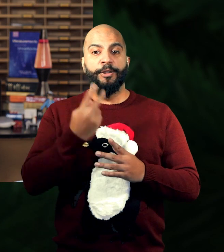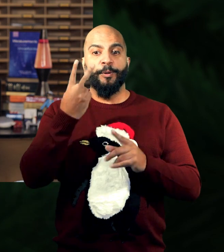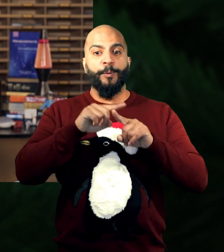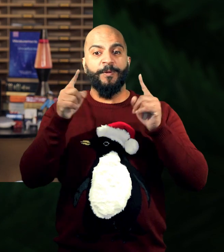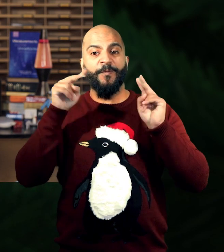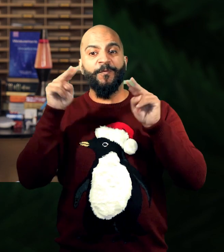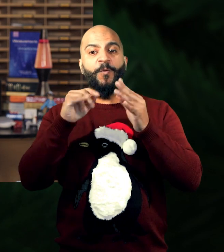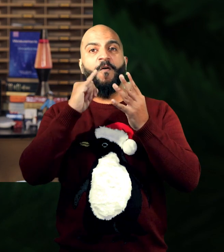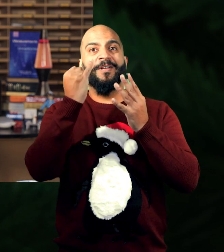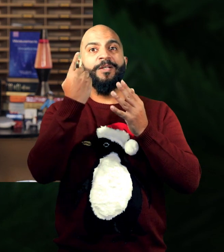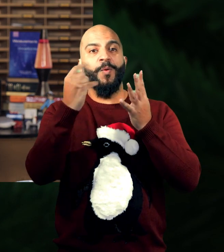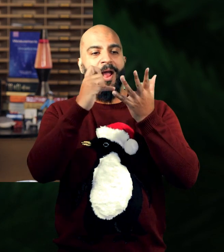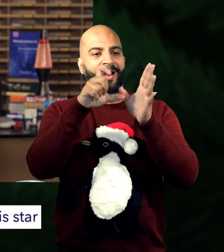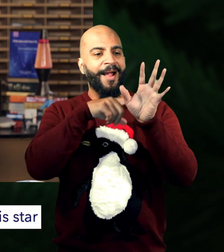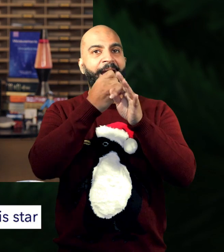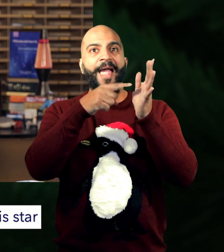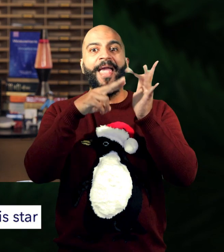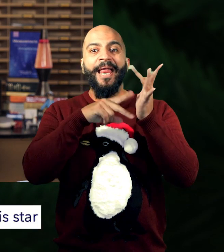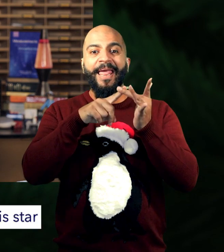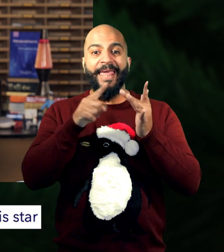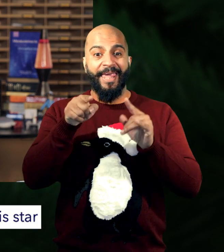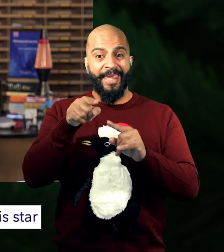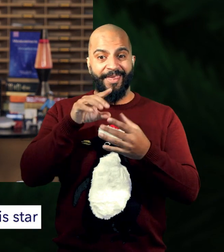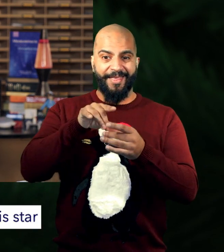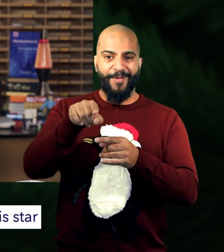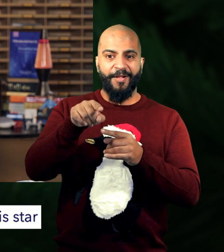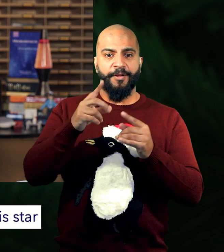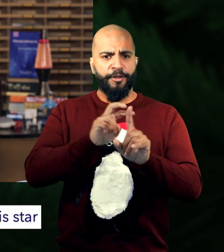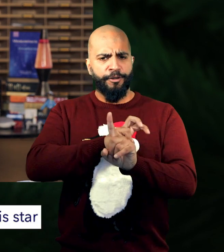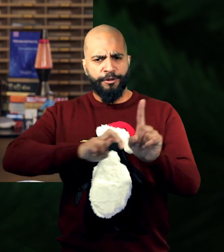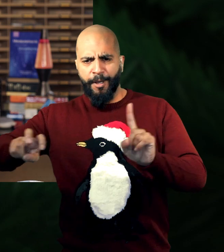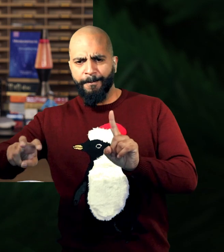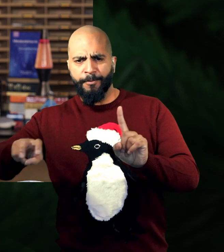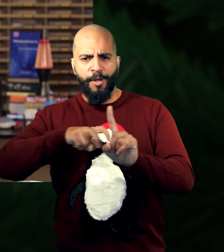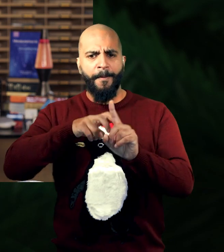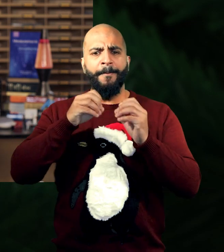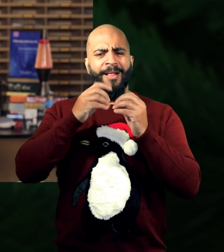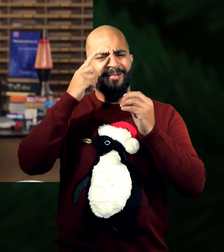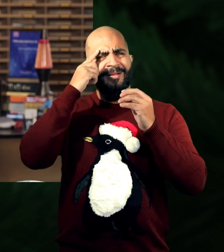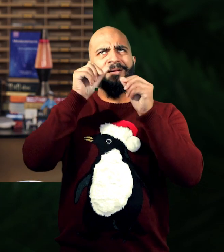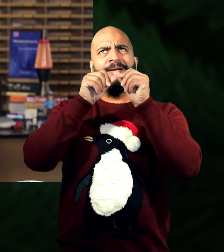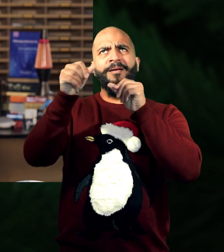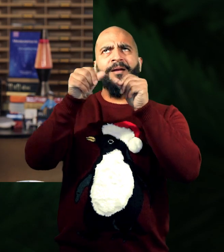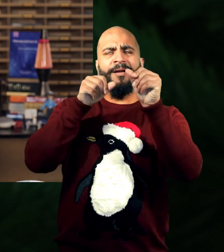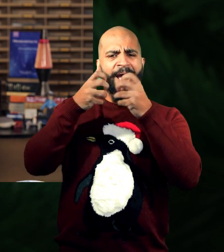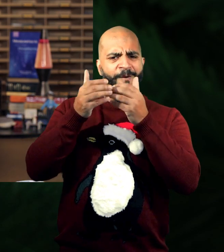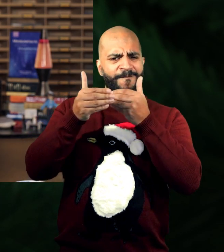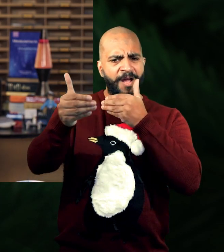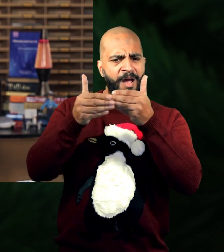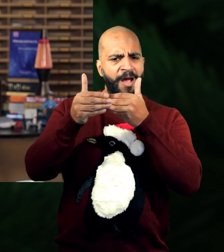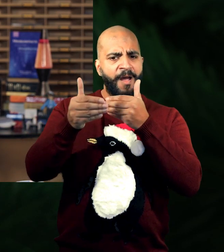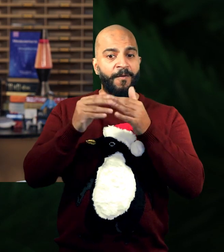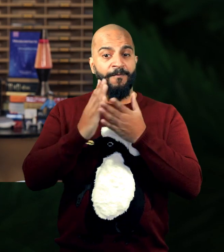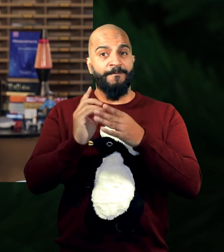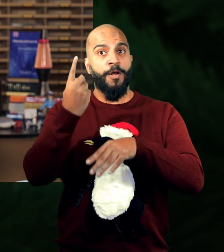these two views of 61 Cygni, Bessel was finally able to see the jumping around of his star and calculate how far away it was. For the